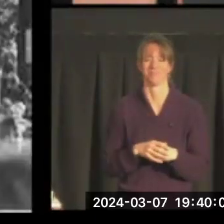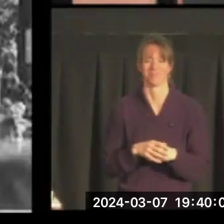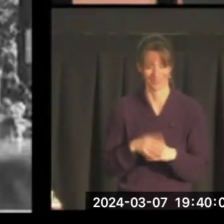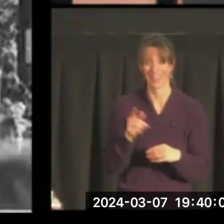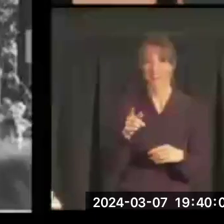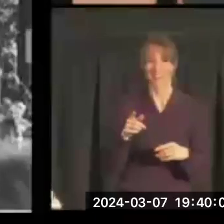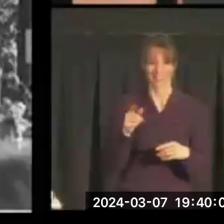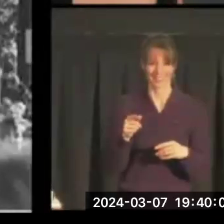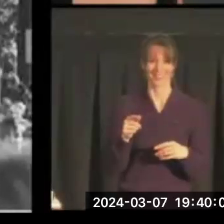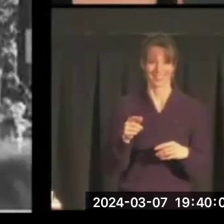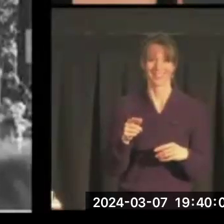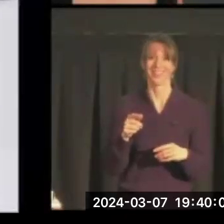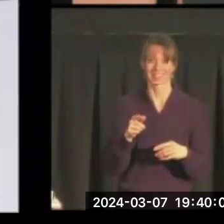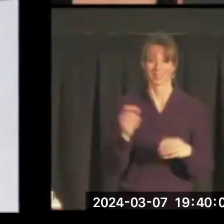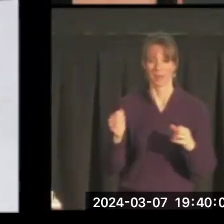streets.